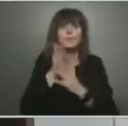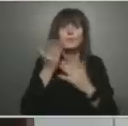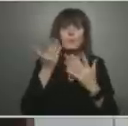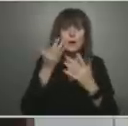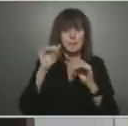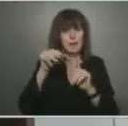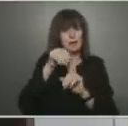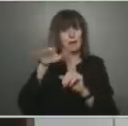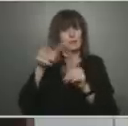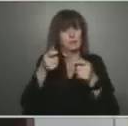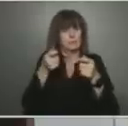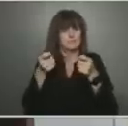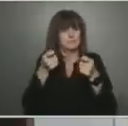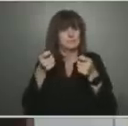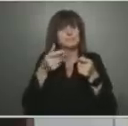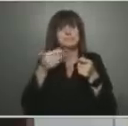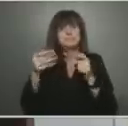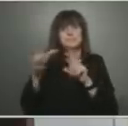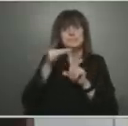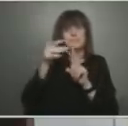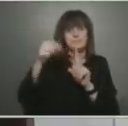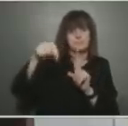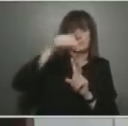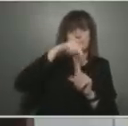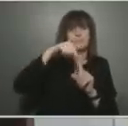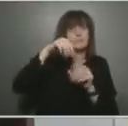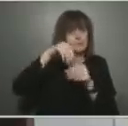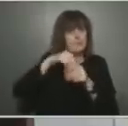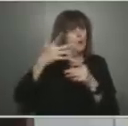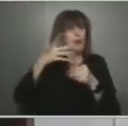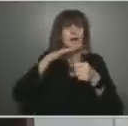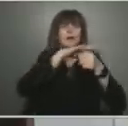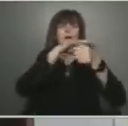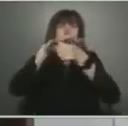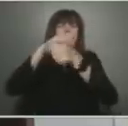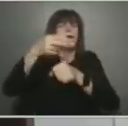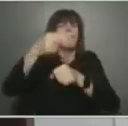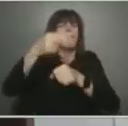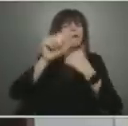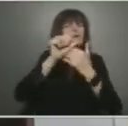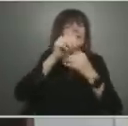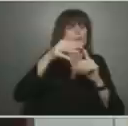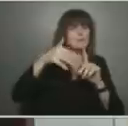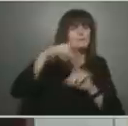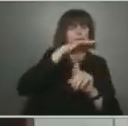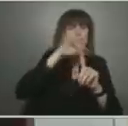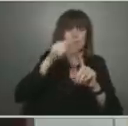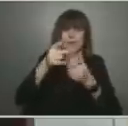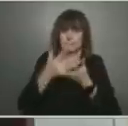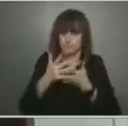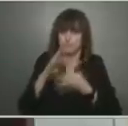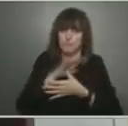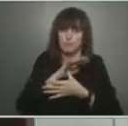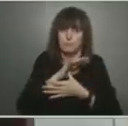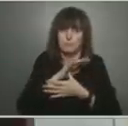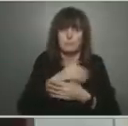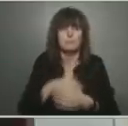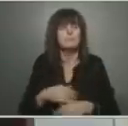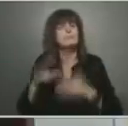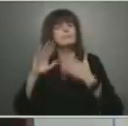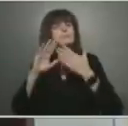The amount of virus in the community is not such that case individual, case and contact management